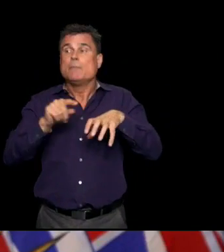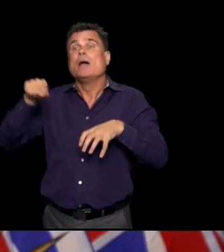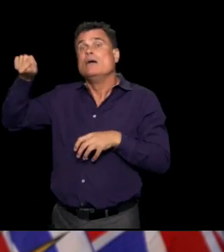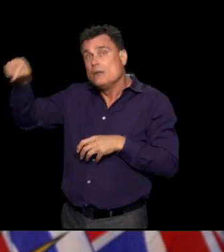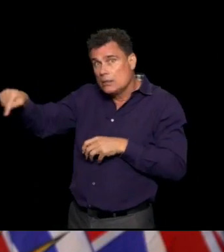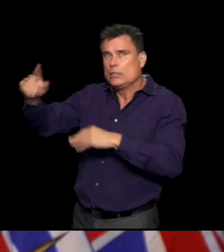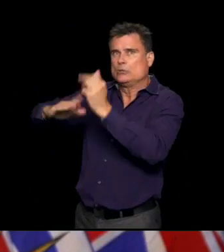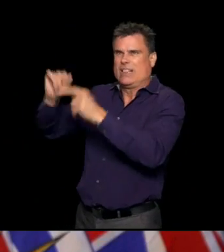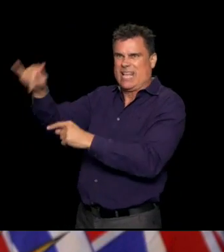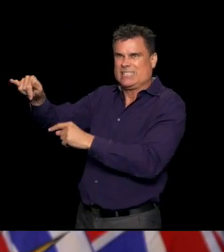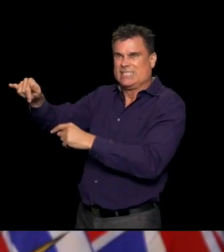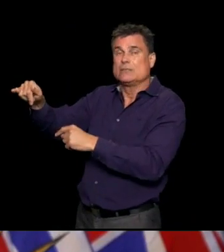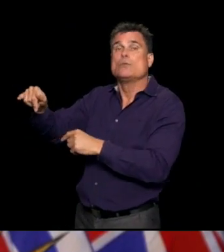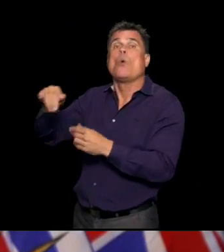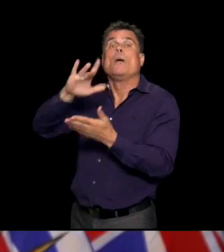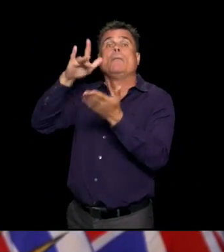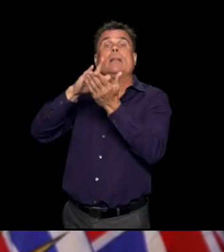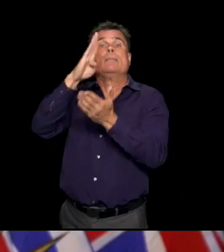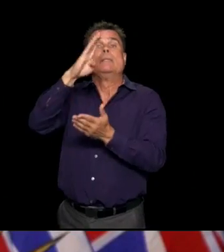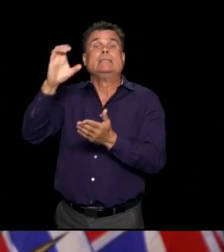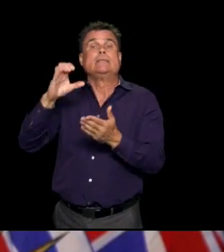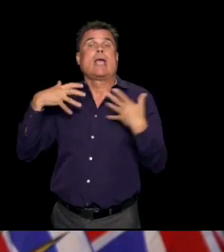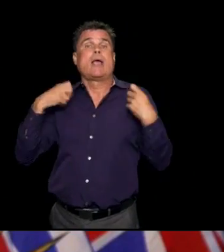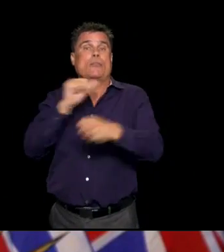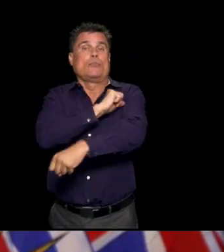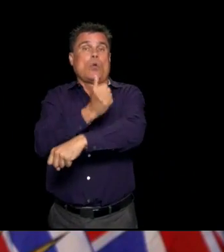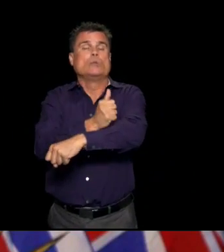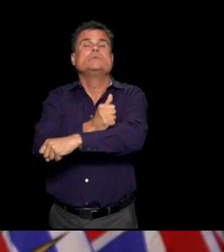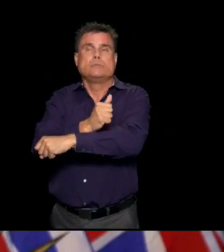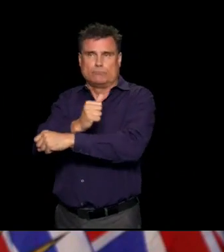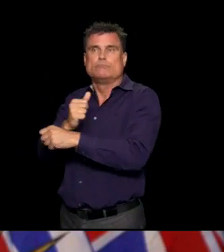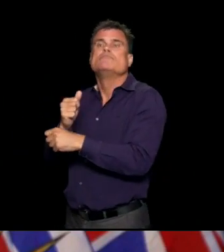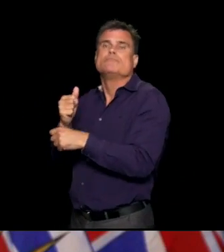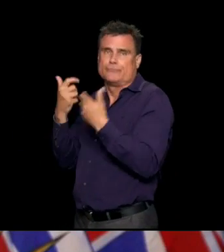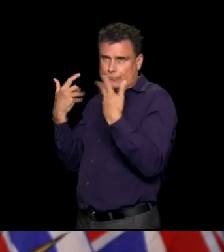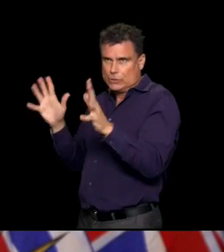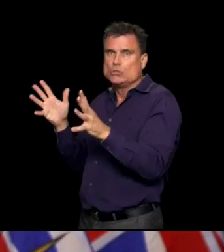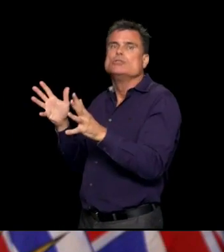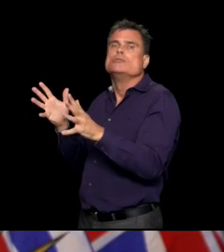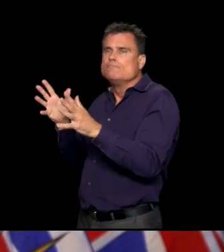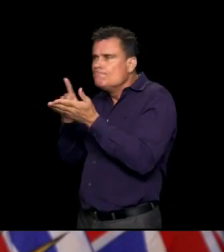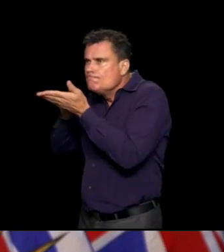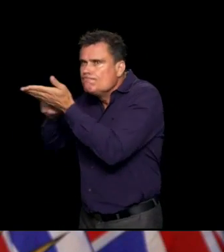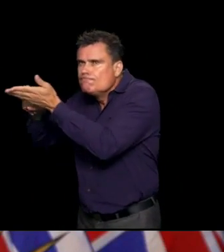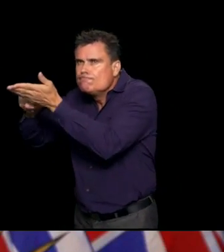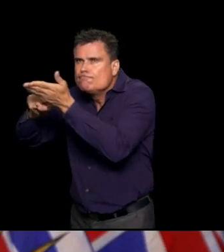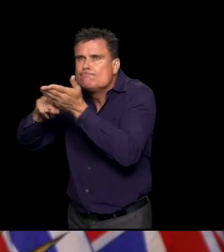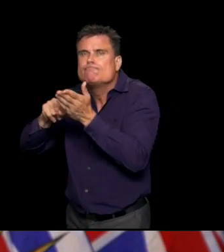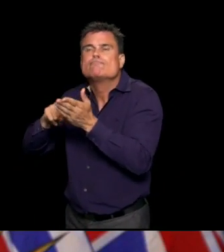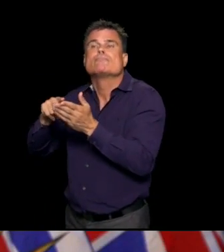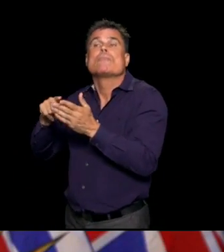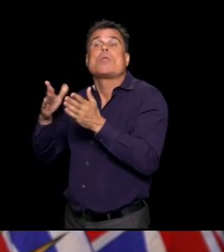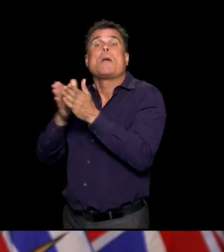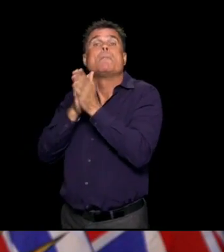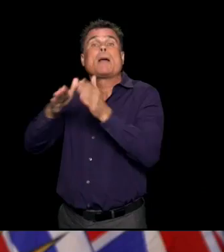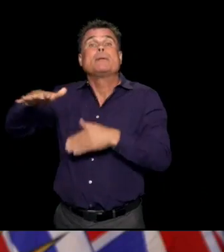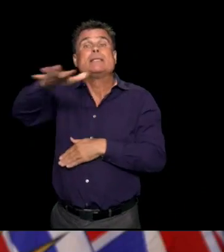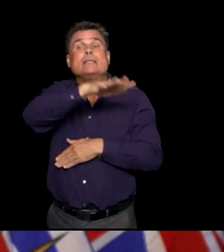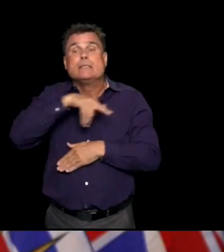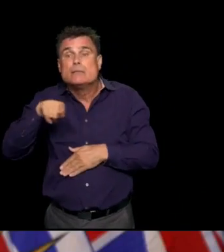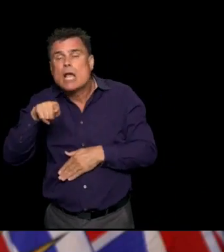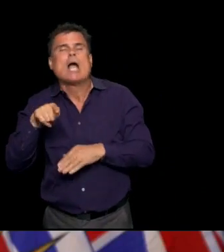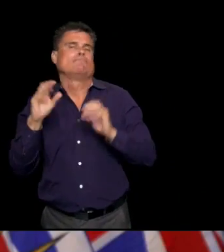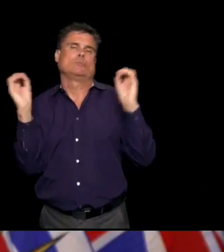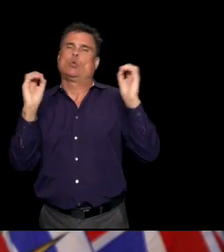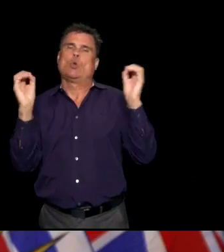on the site, as far as I'm aware. Interior health has confirmed that there's no risk